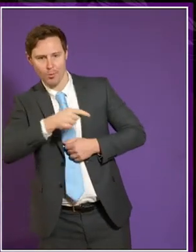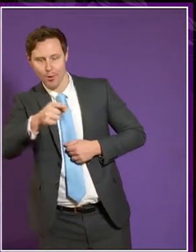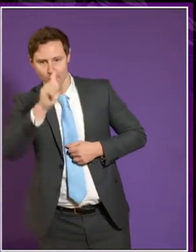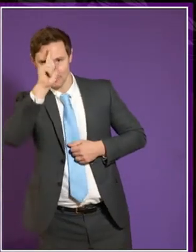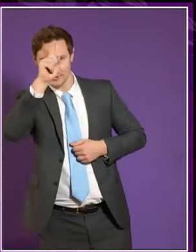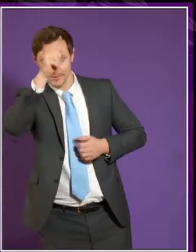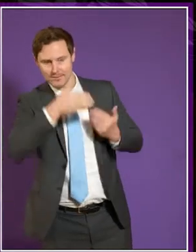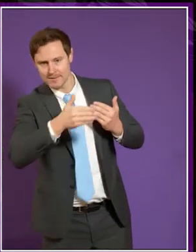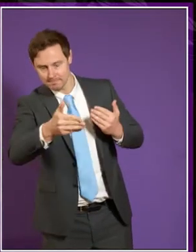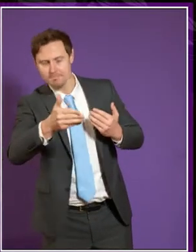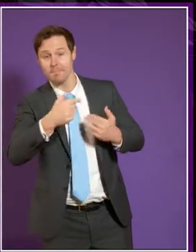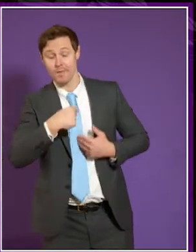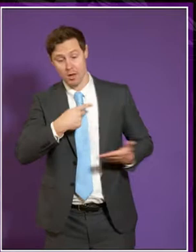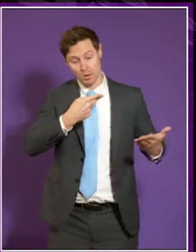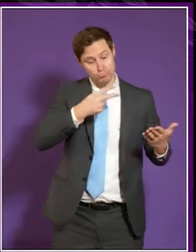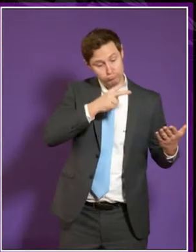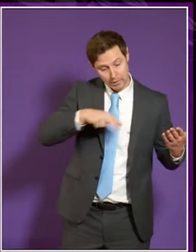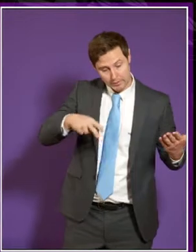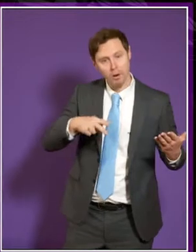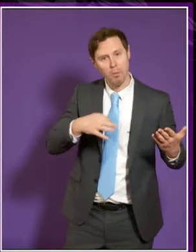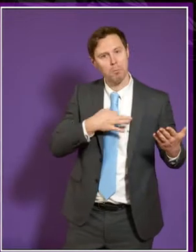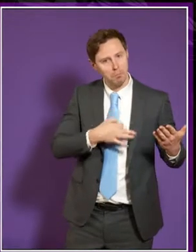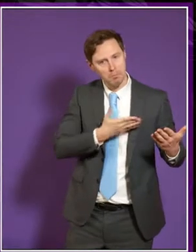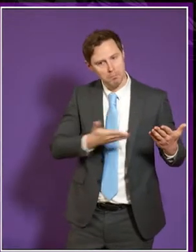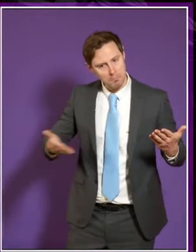So I've read that with a lot of interest.